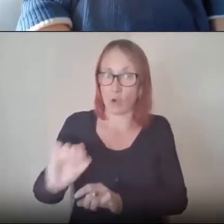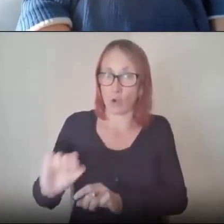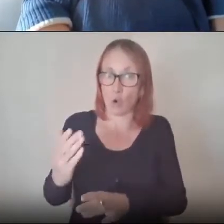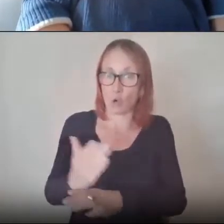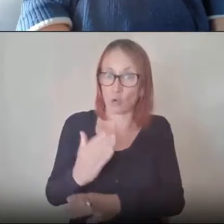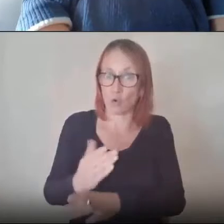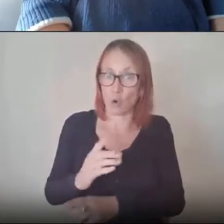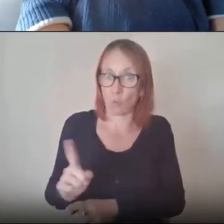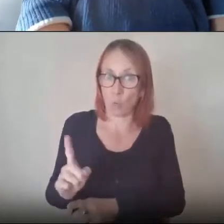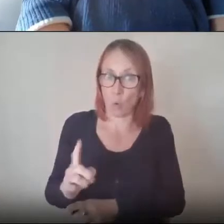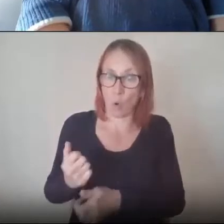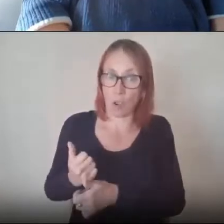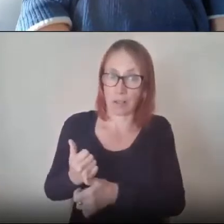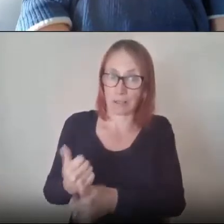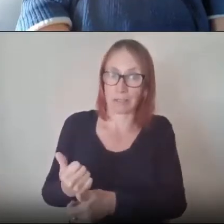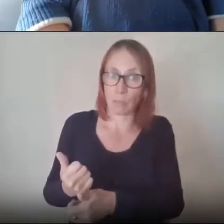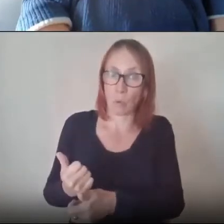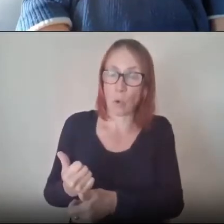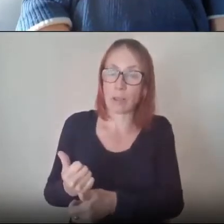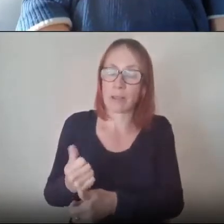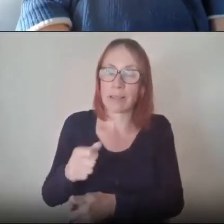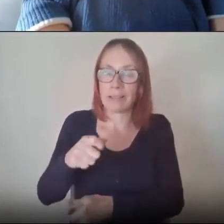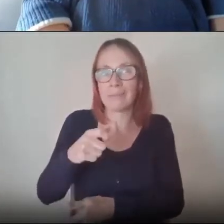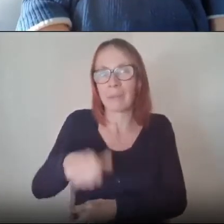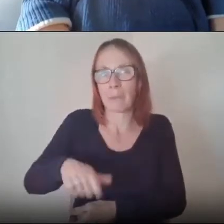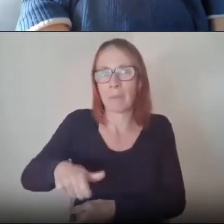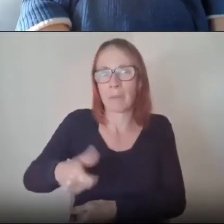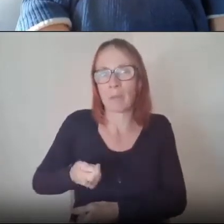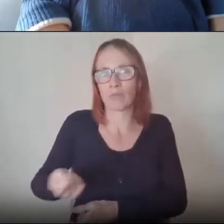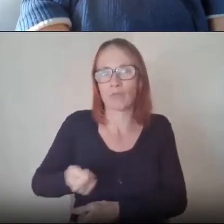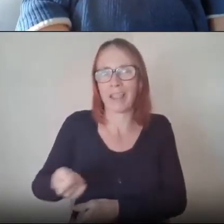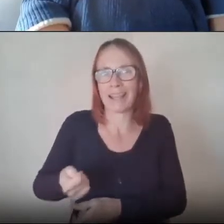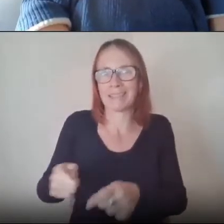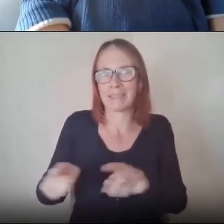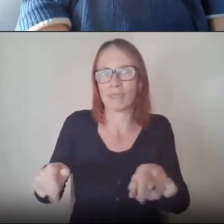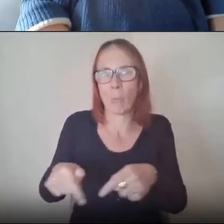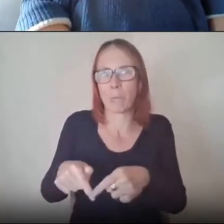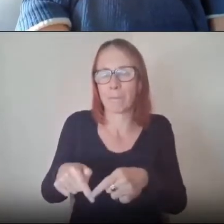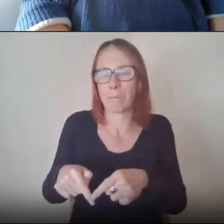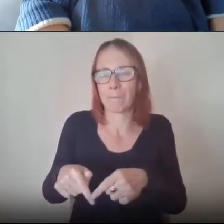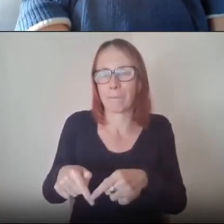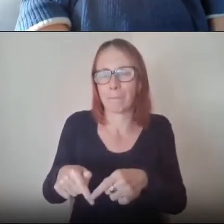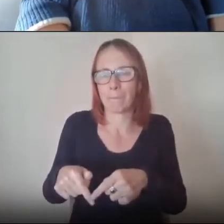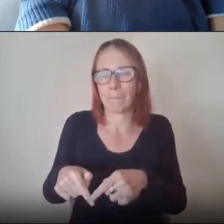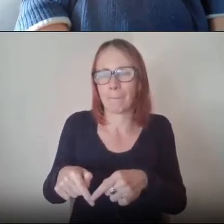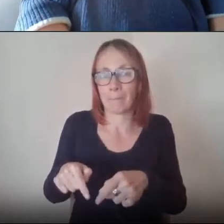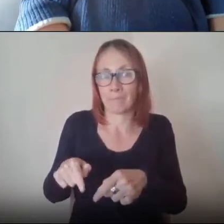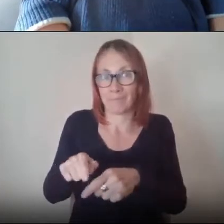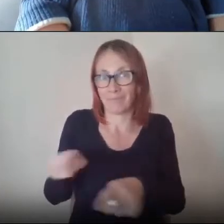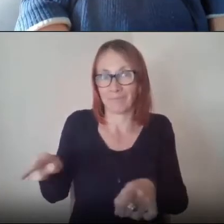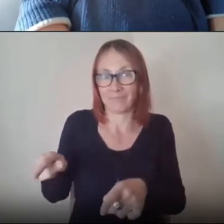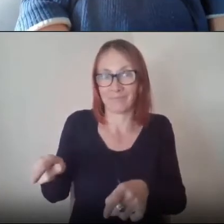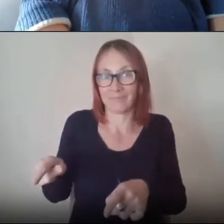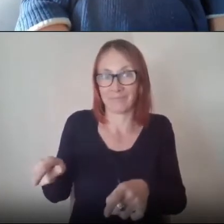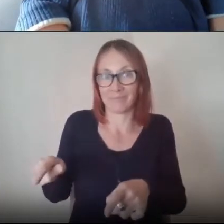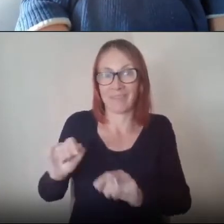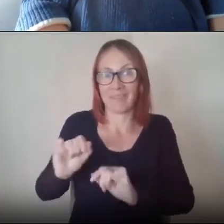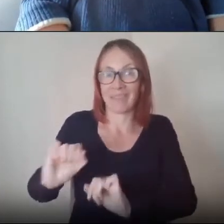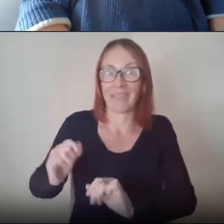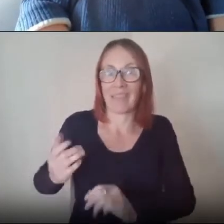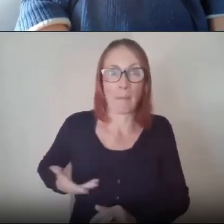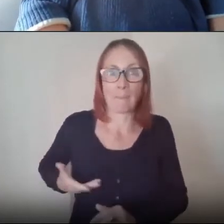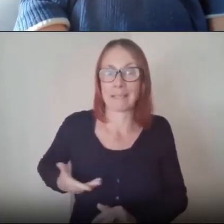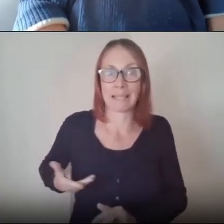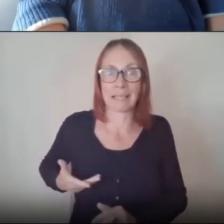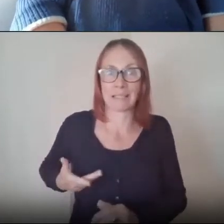because i knew at the end of this lockdown that um if the tenants were didn't survive covert and their